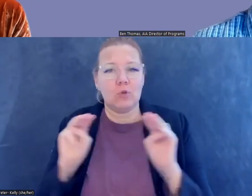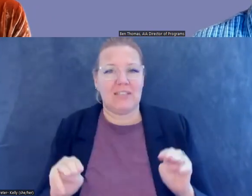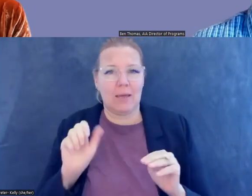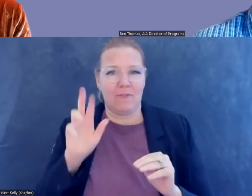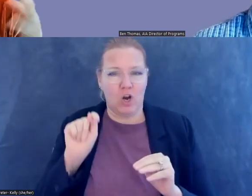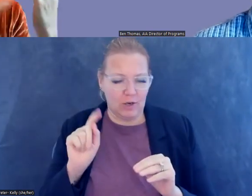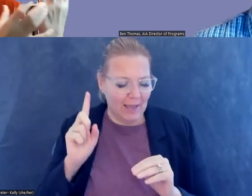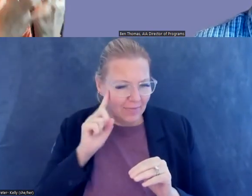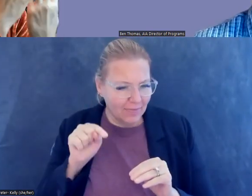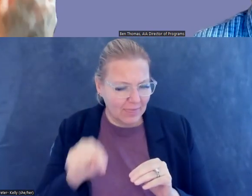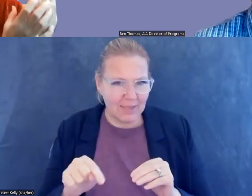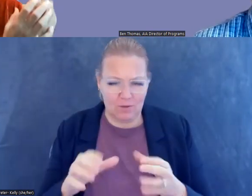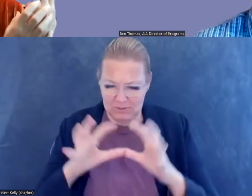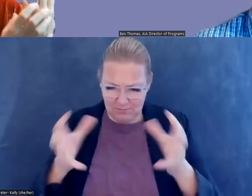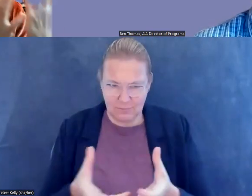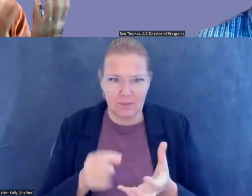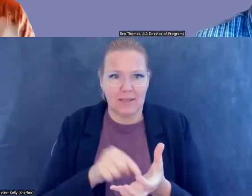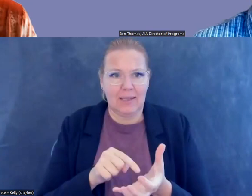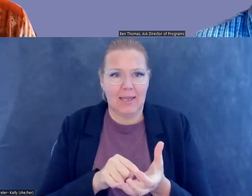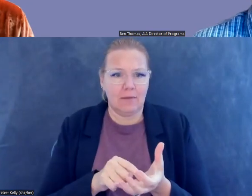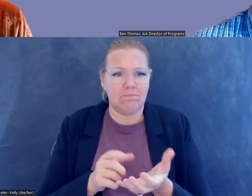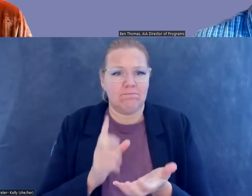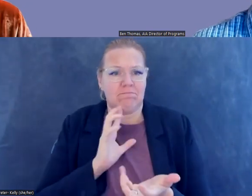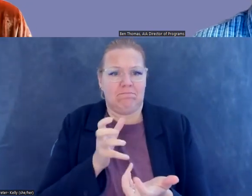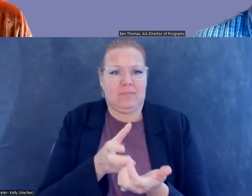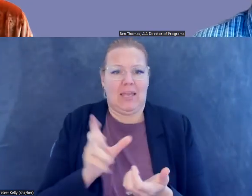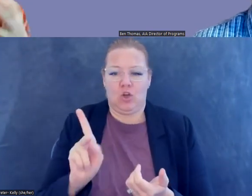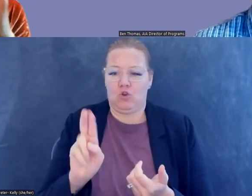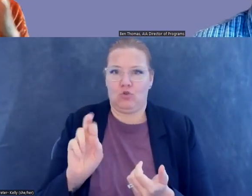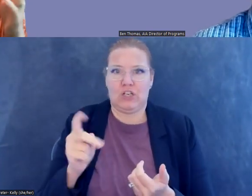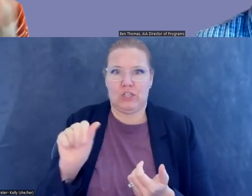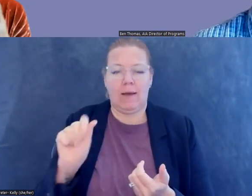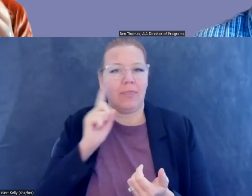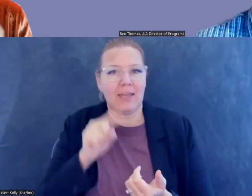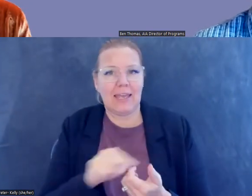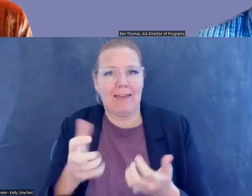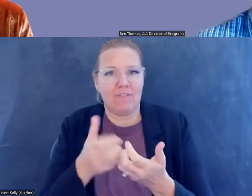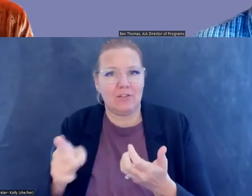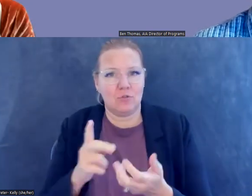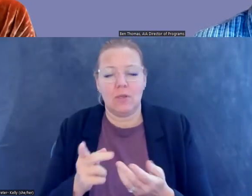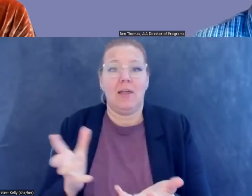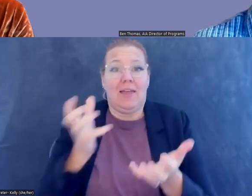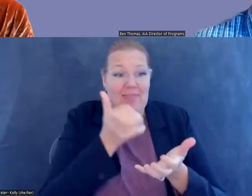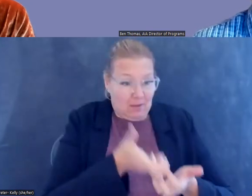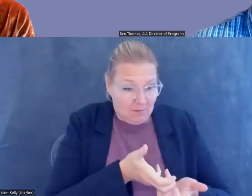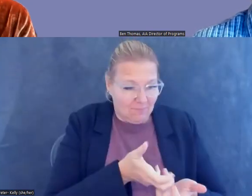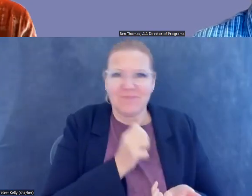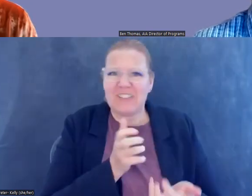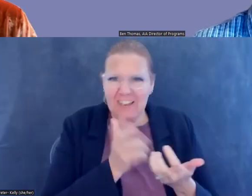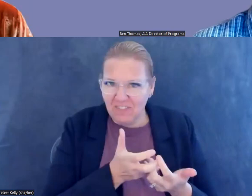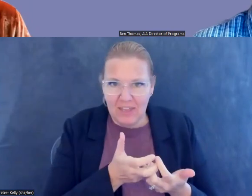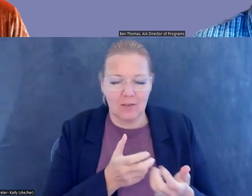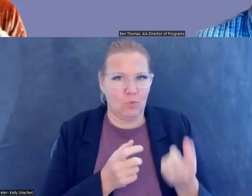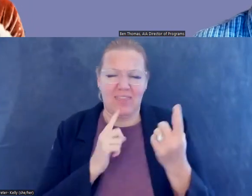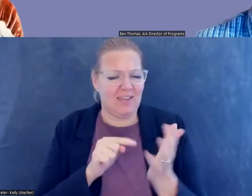had bought on the market, thinking it fit to a piece in their collection. They tried it, it didn't fit. And then they're like, ah, we actually